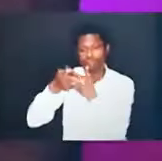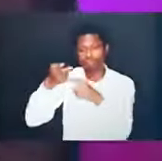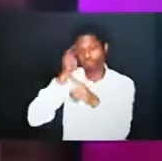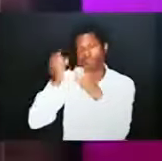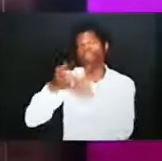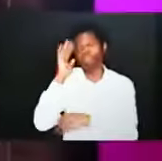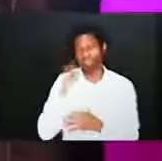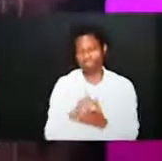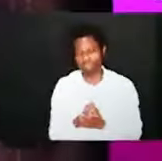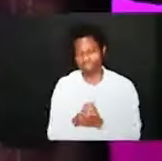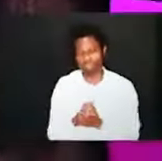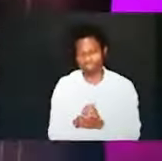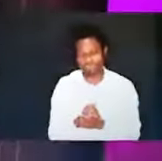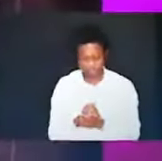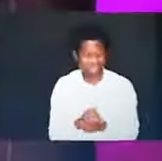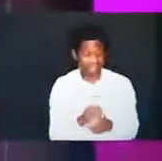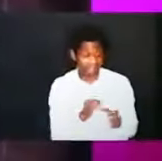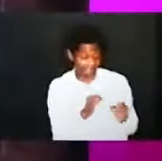salvation